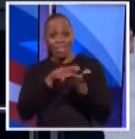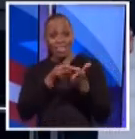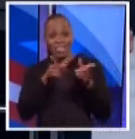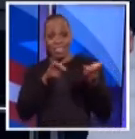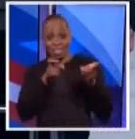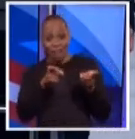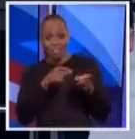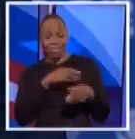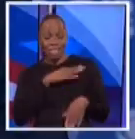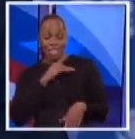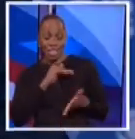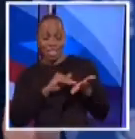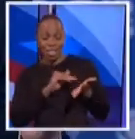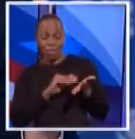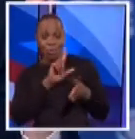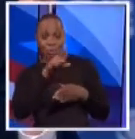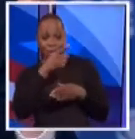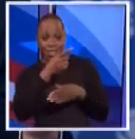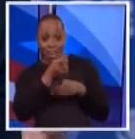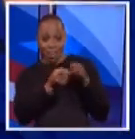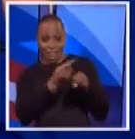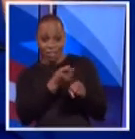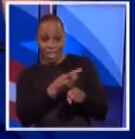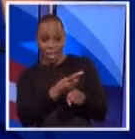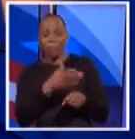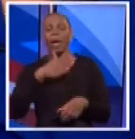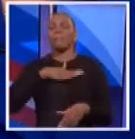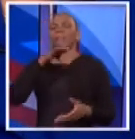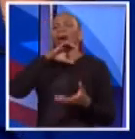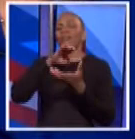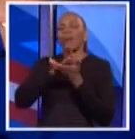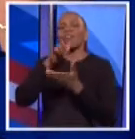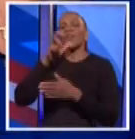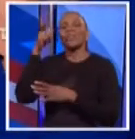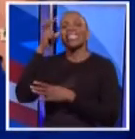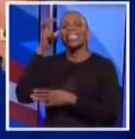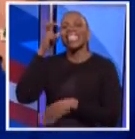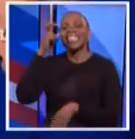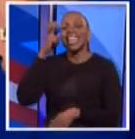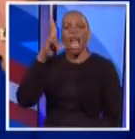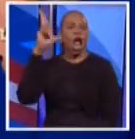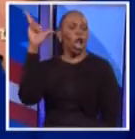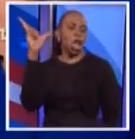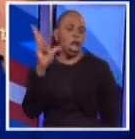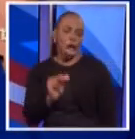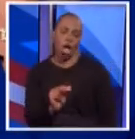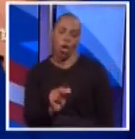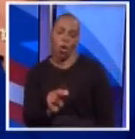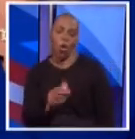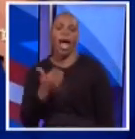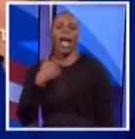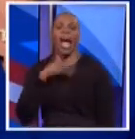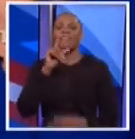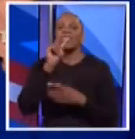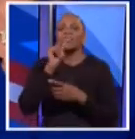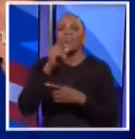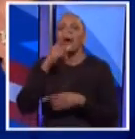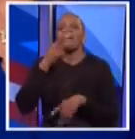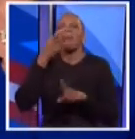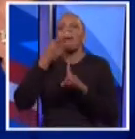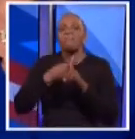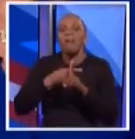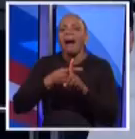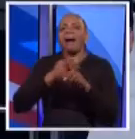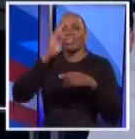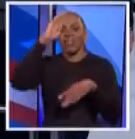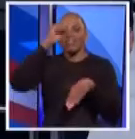Will you serve for $1 a year, Mr. Stringer? My wife is listening to this debate. Absolutely not. I have a 20-month-old son, and I